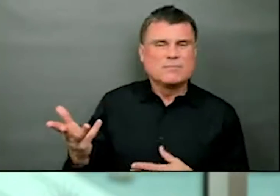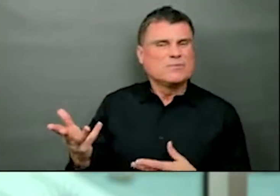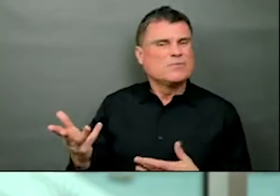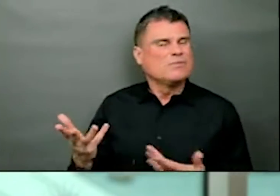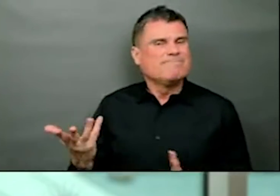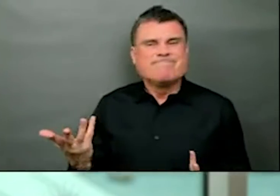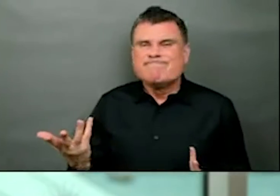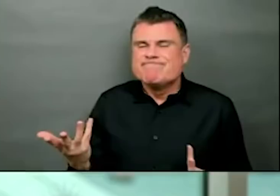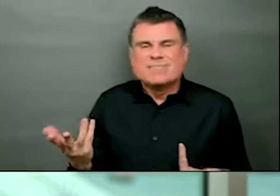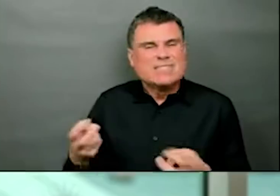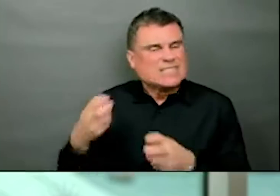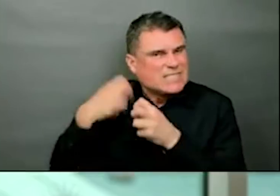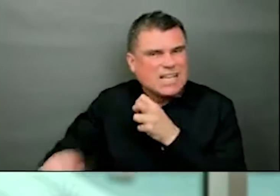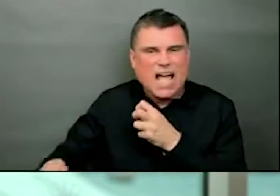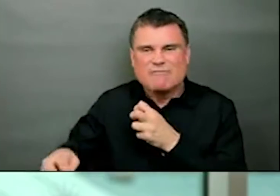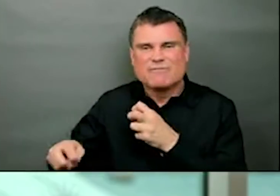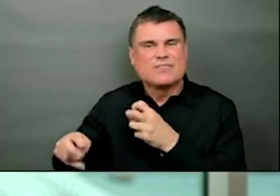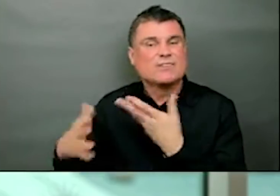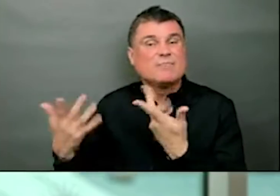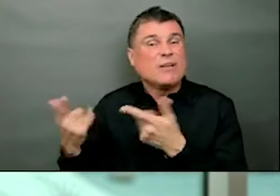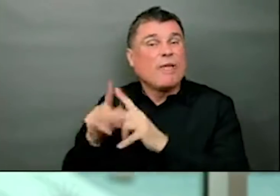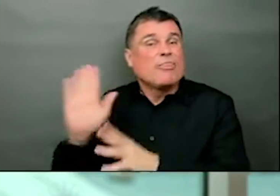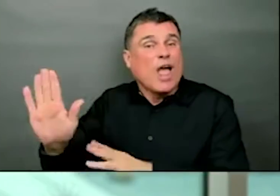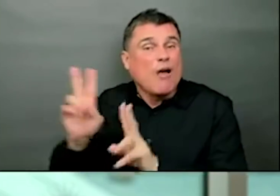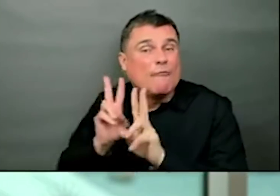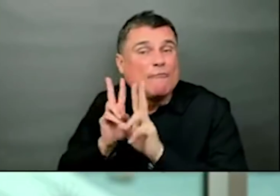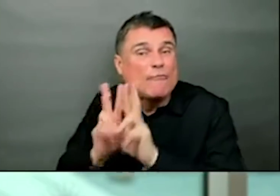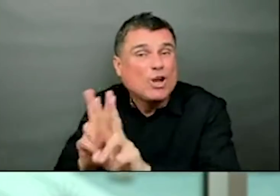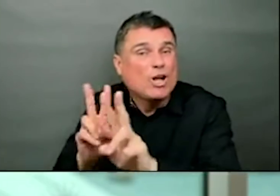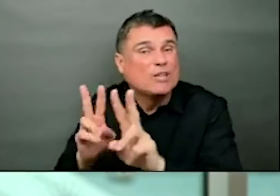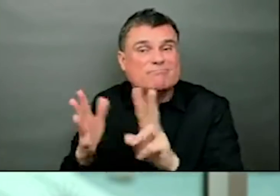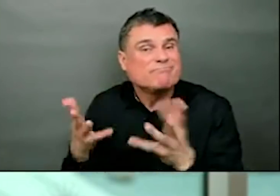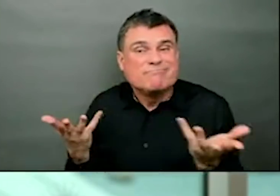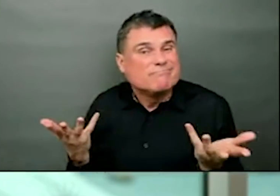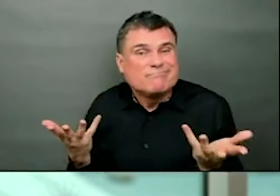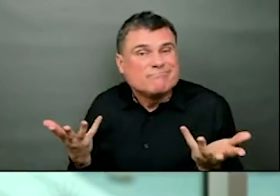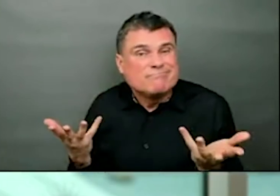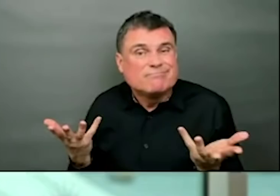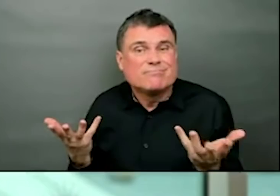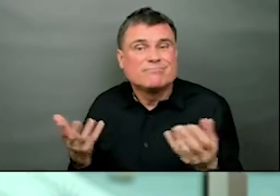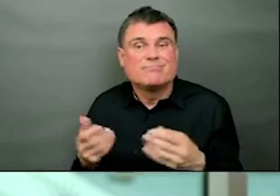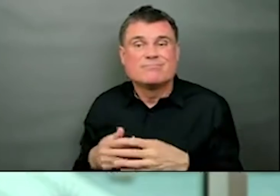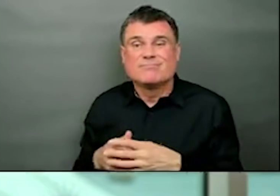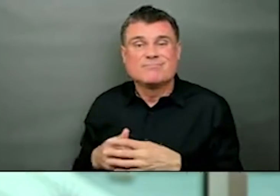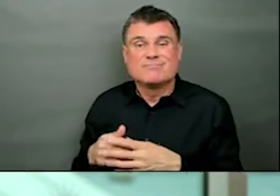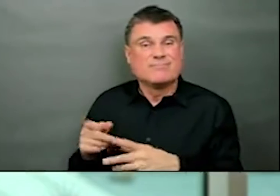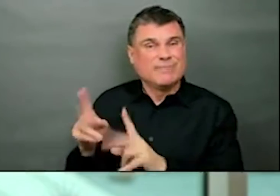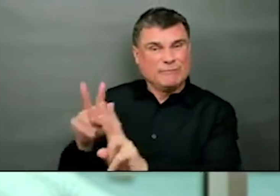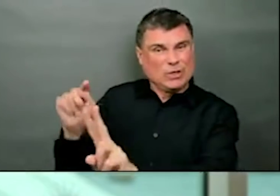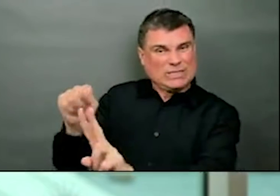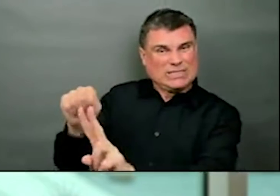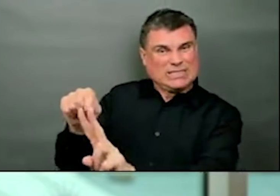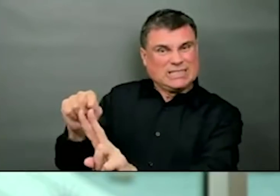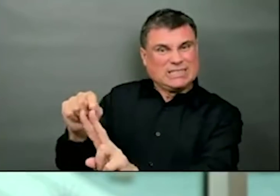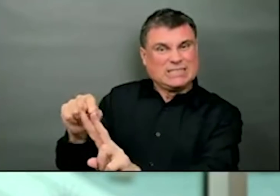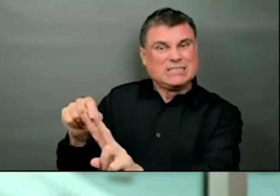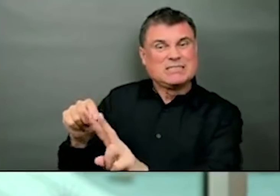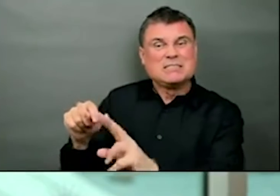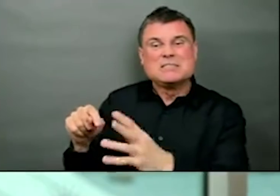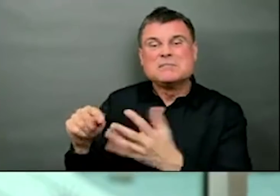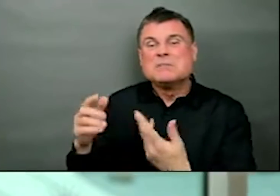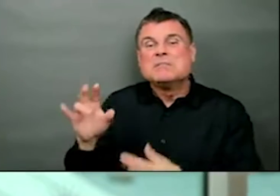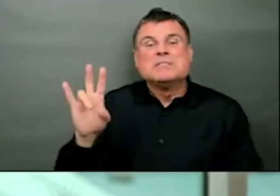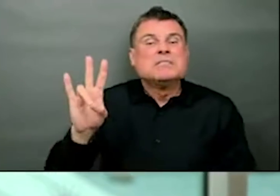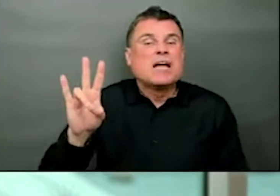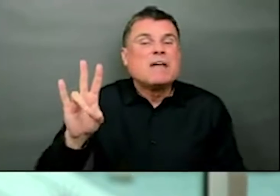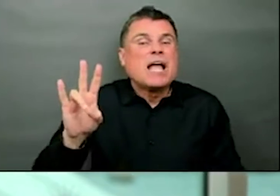services, funeral services with 7, 8, 9 people, or ordinarily you would expect to able to